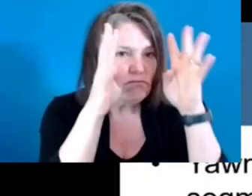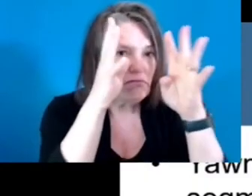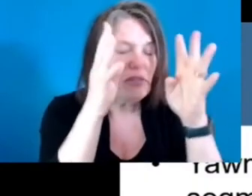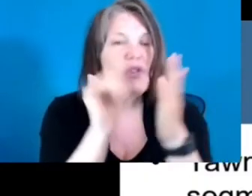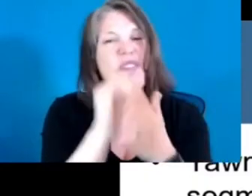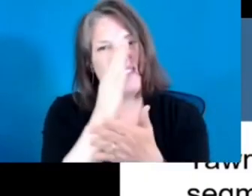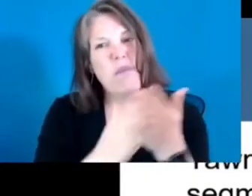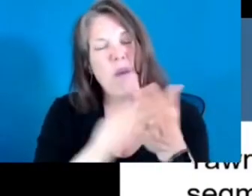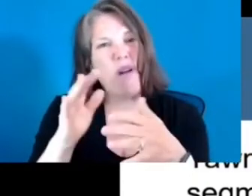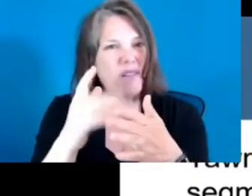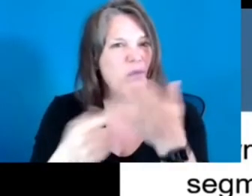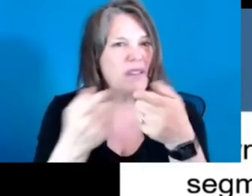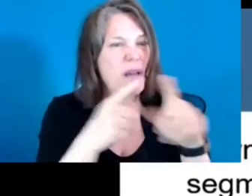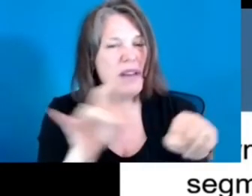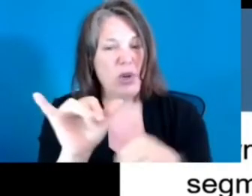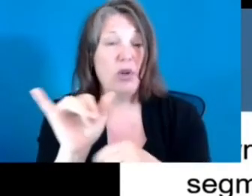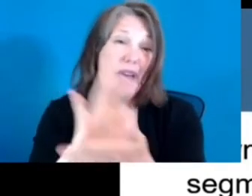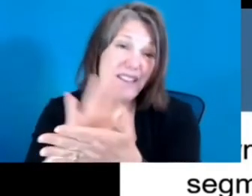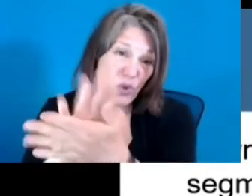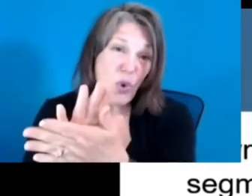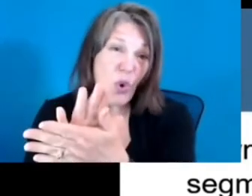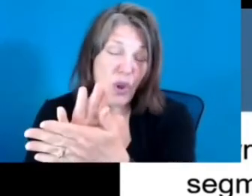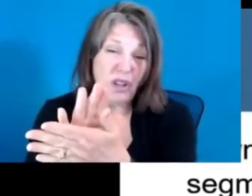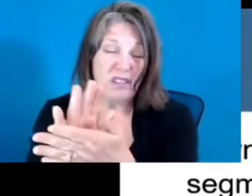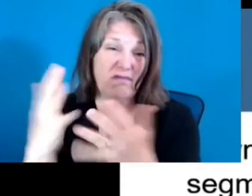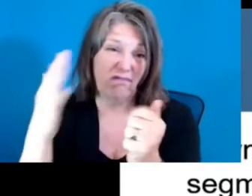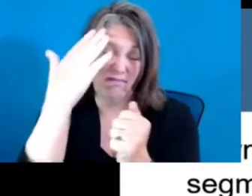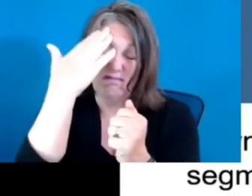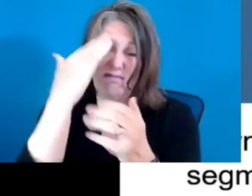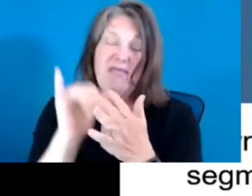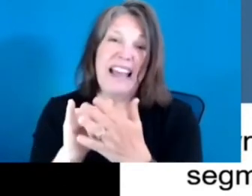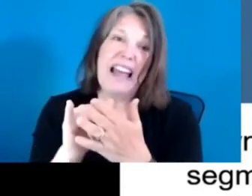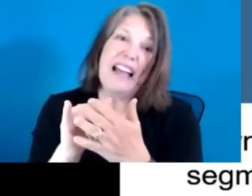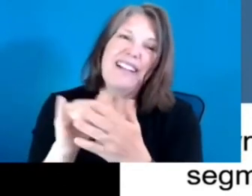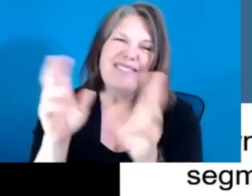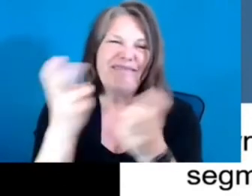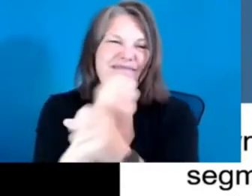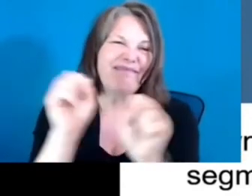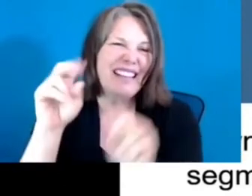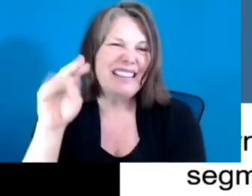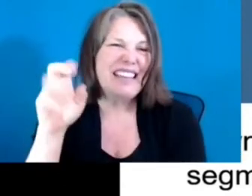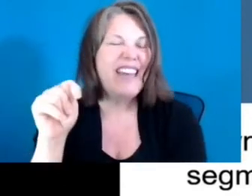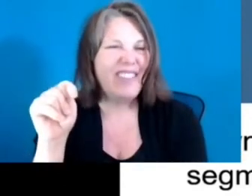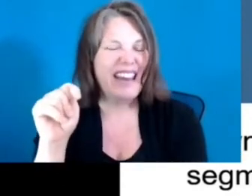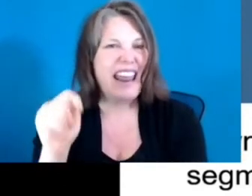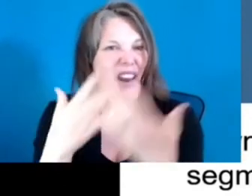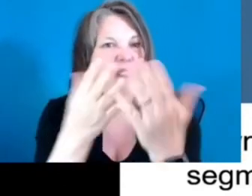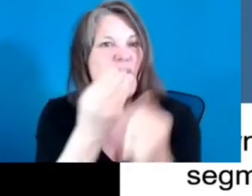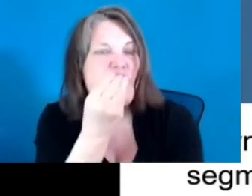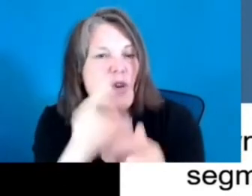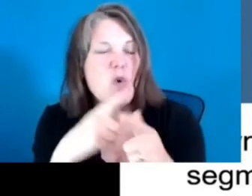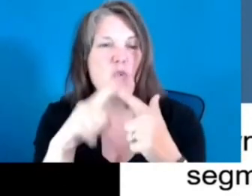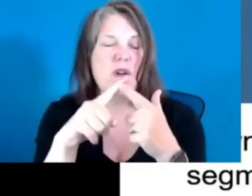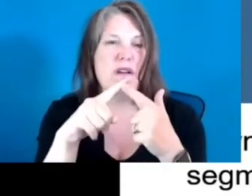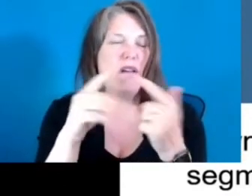safety nets in many hard hit communities, offering food, offering access to digital devices and the internet,